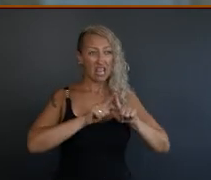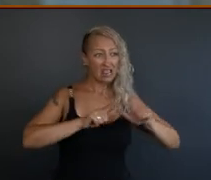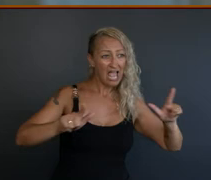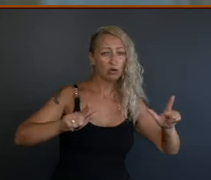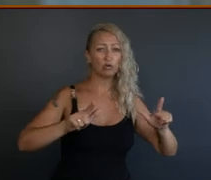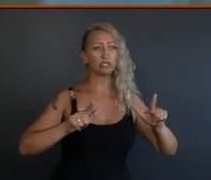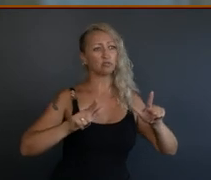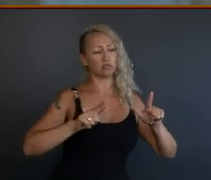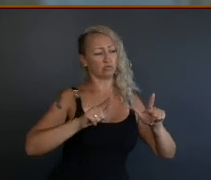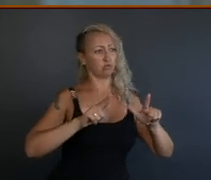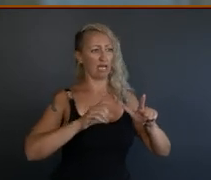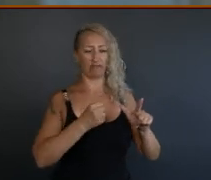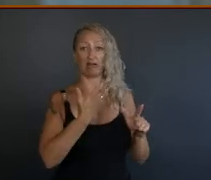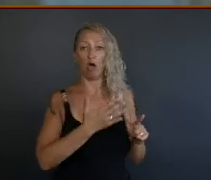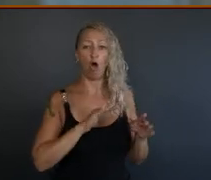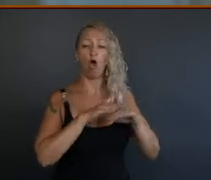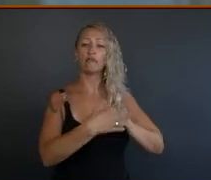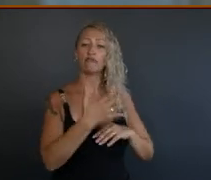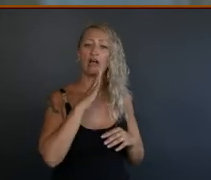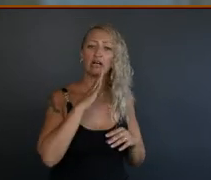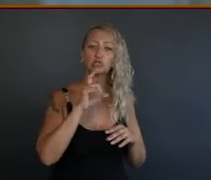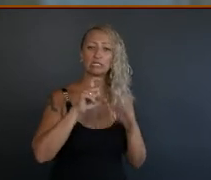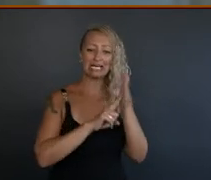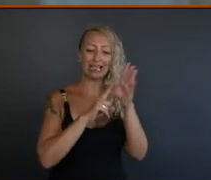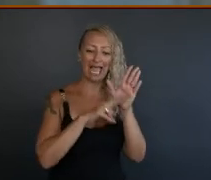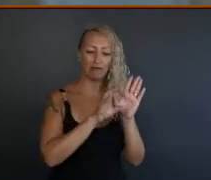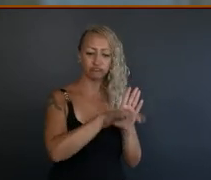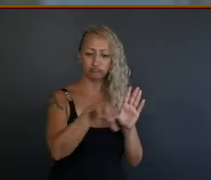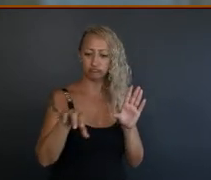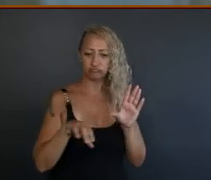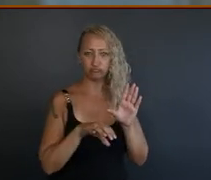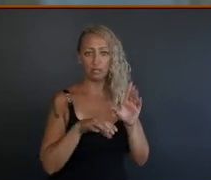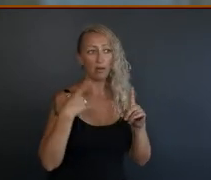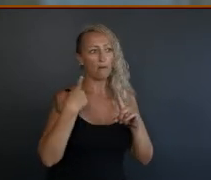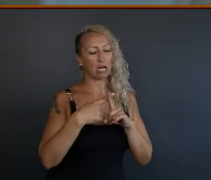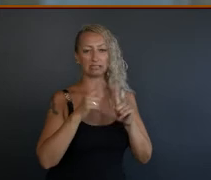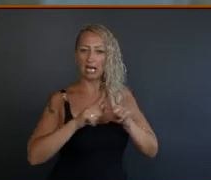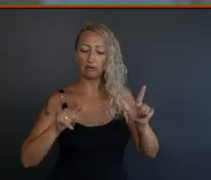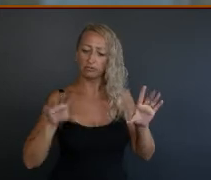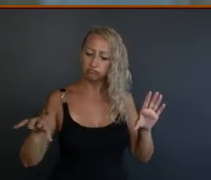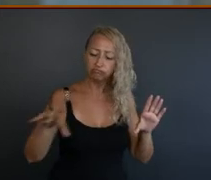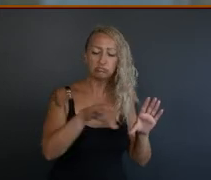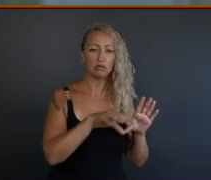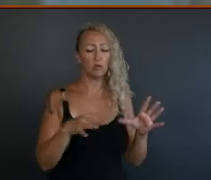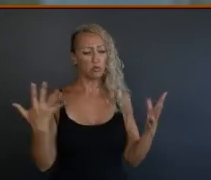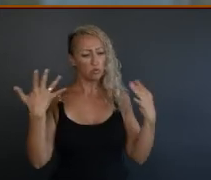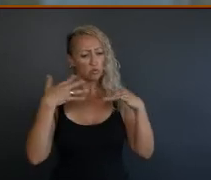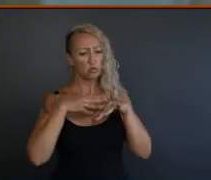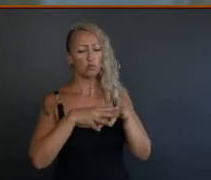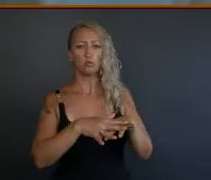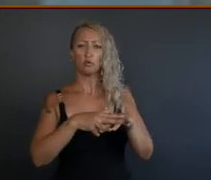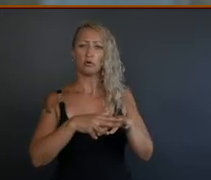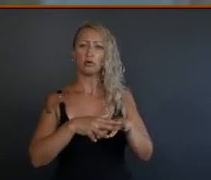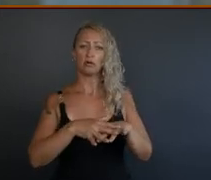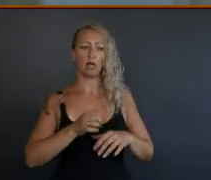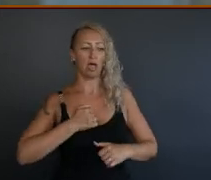into dialect groups and they divide diversity across all of this country really plays into that. And the